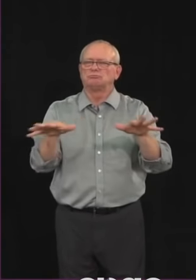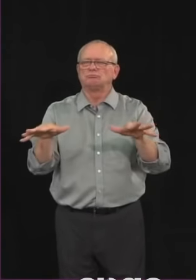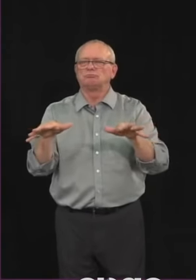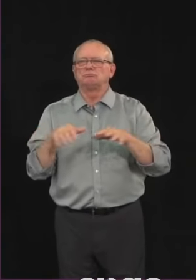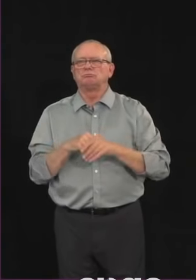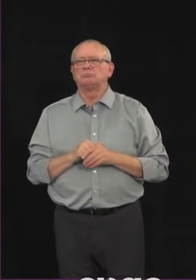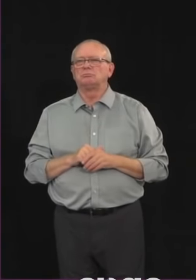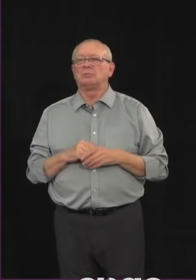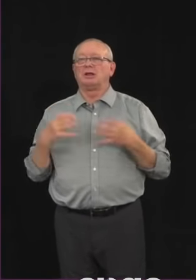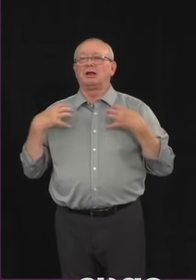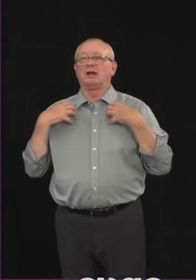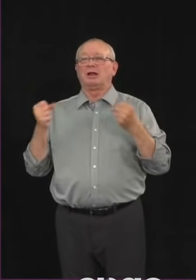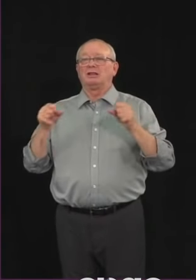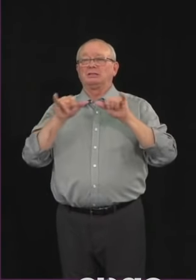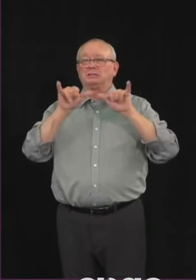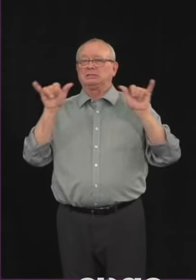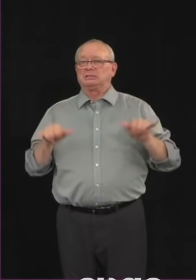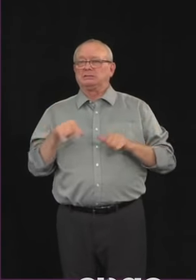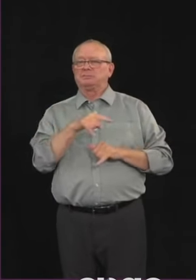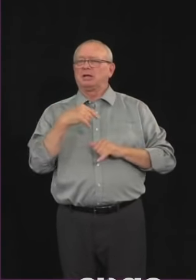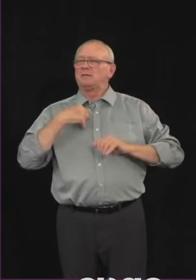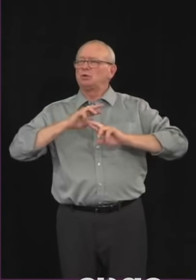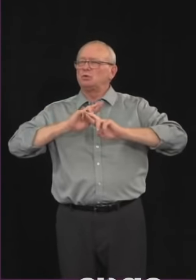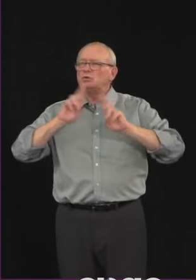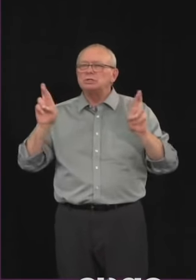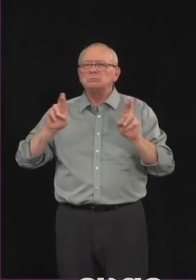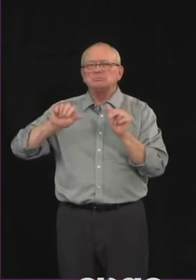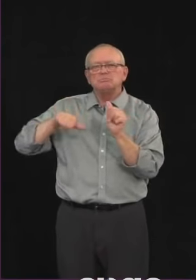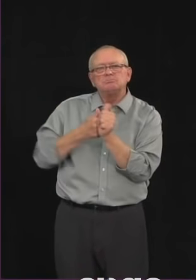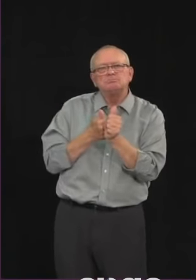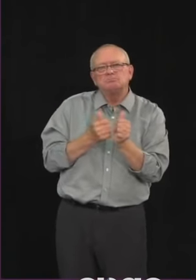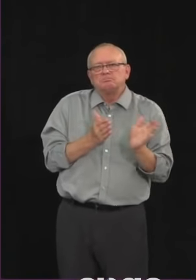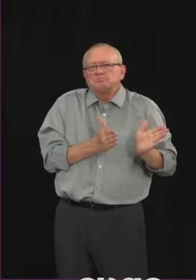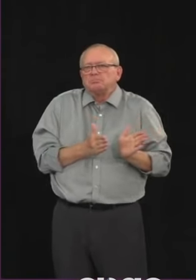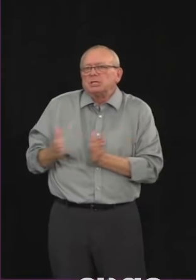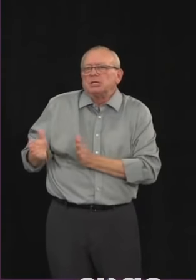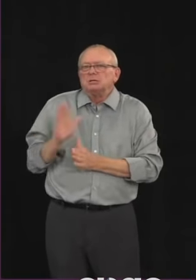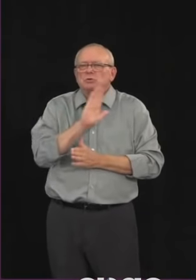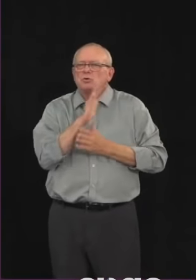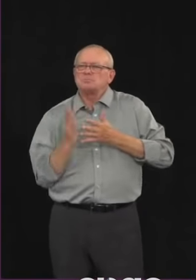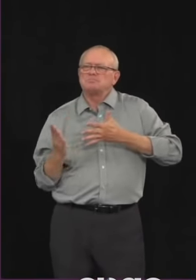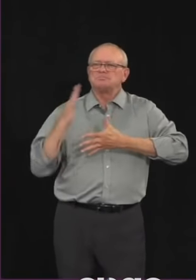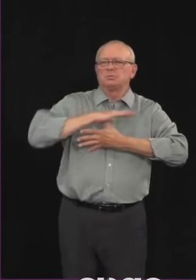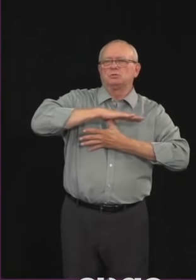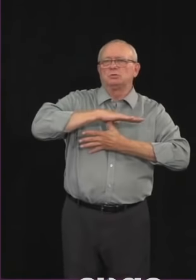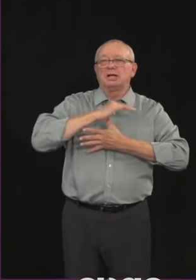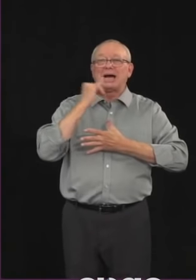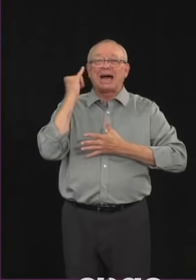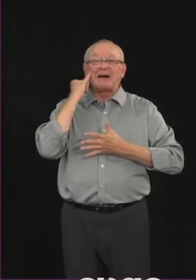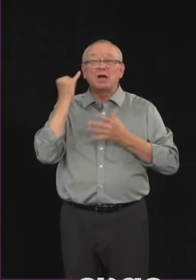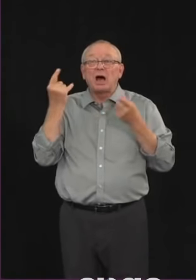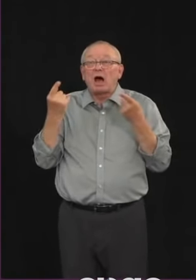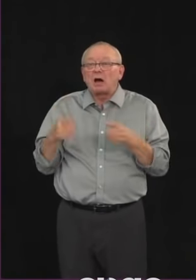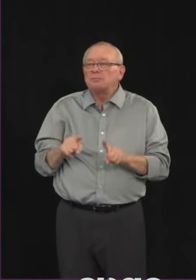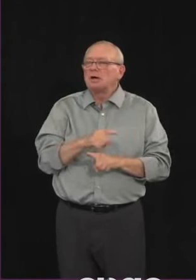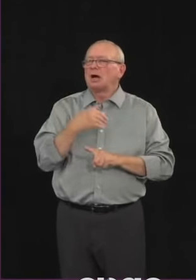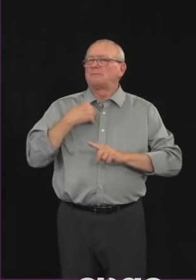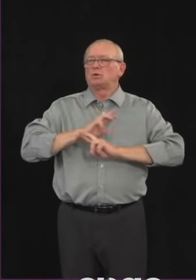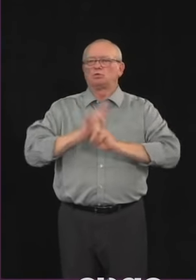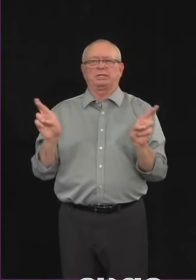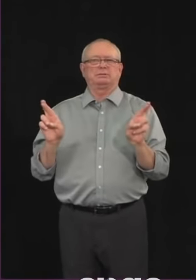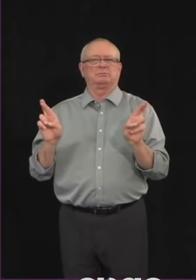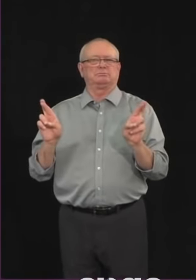and continues to make COVID-19 a top priority. Spread of the virus is growing, however,